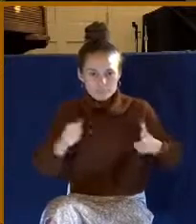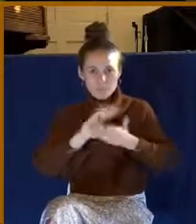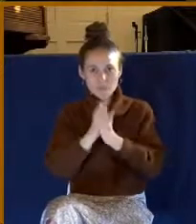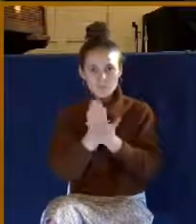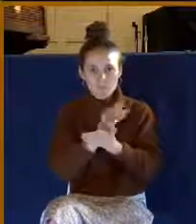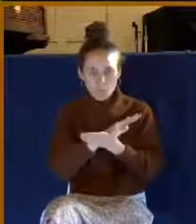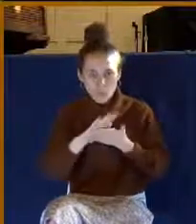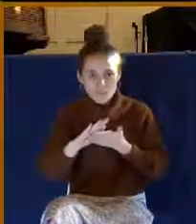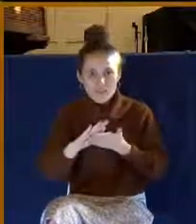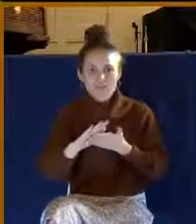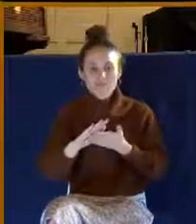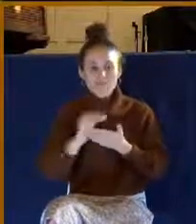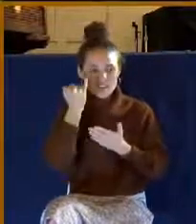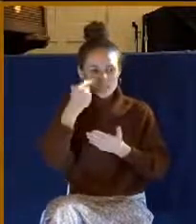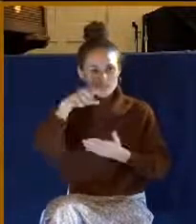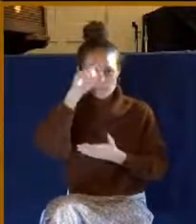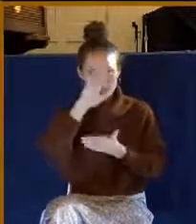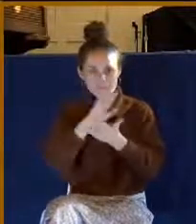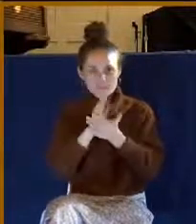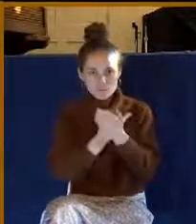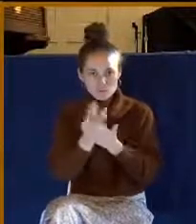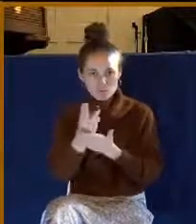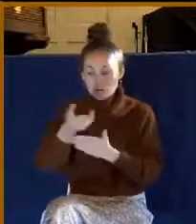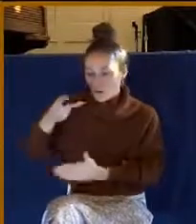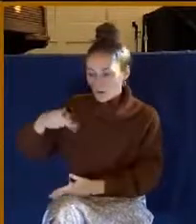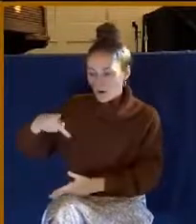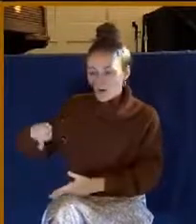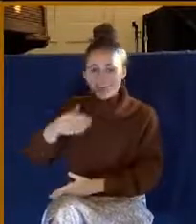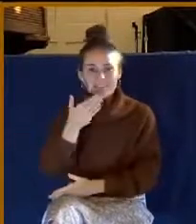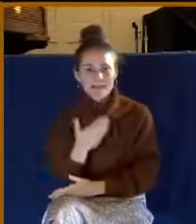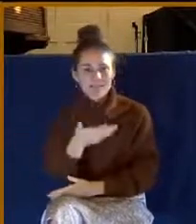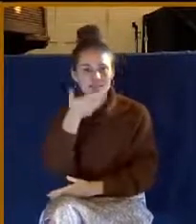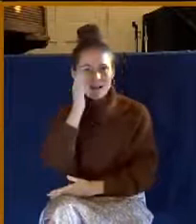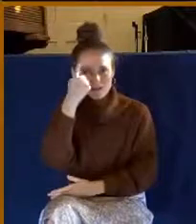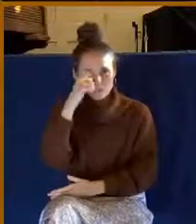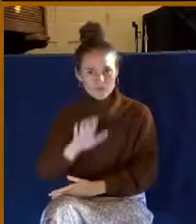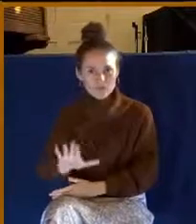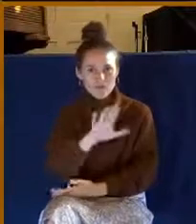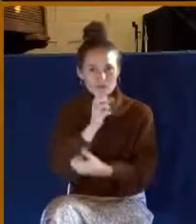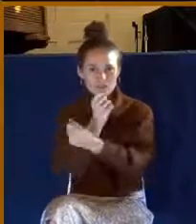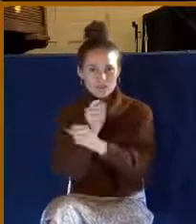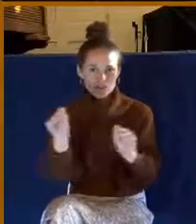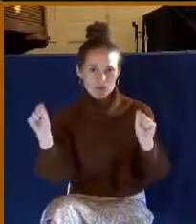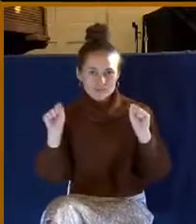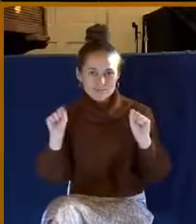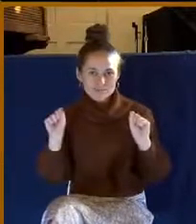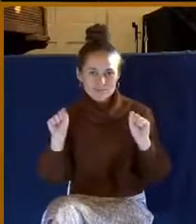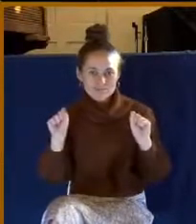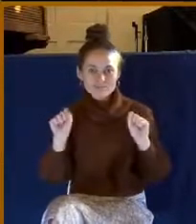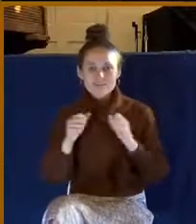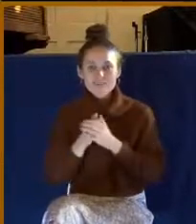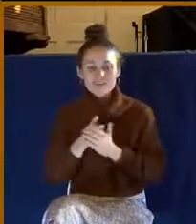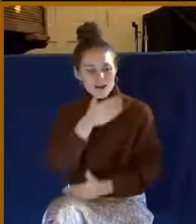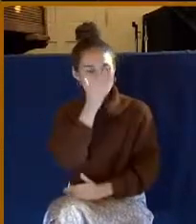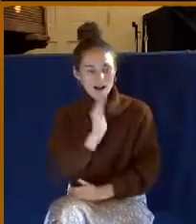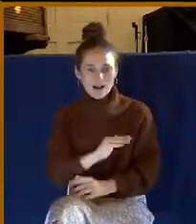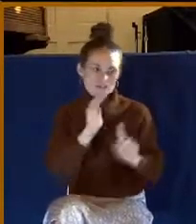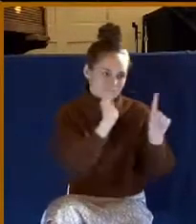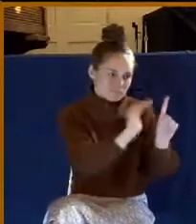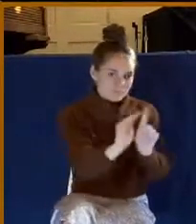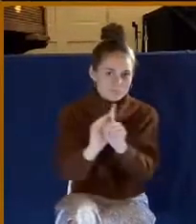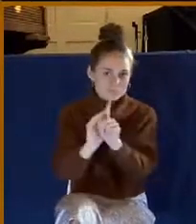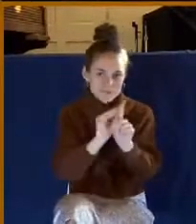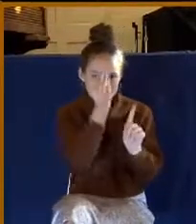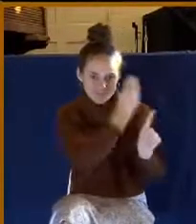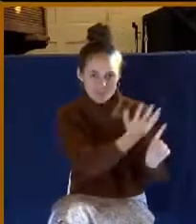Paul's thanking God for their salvation that God had wrought in their heart. And so, Paul, you see this all throughout his